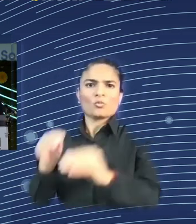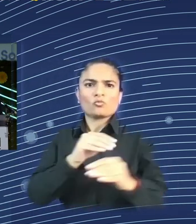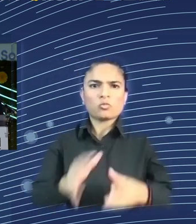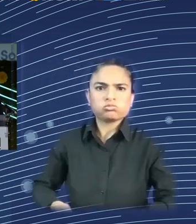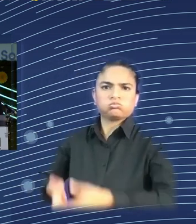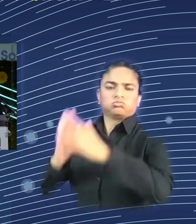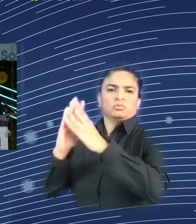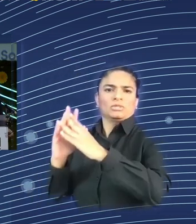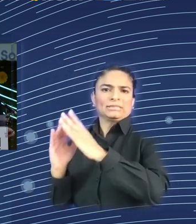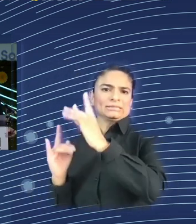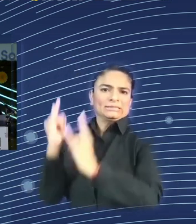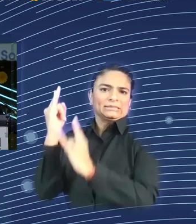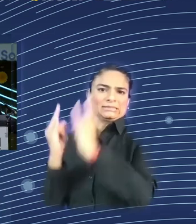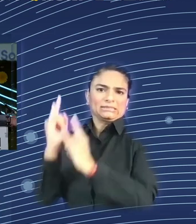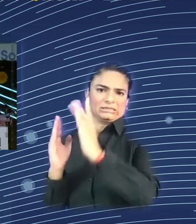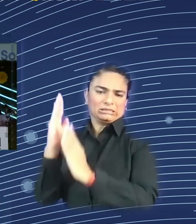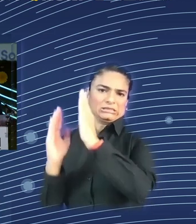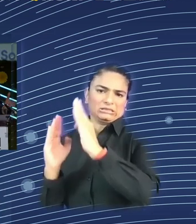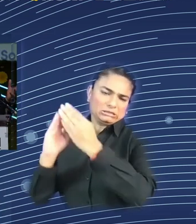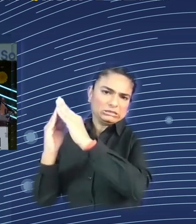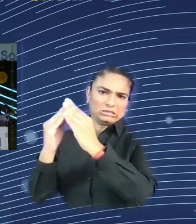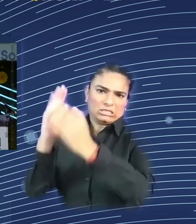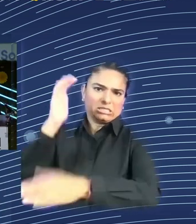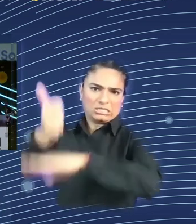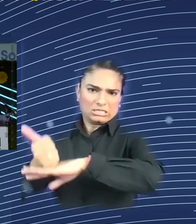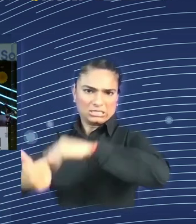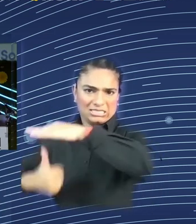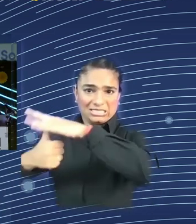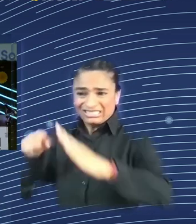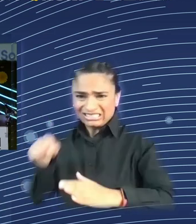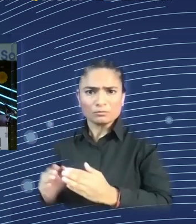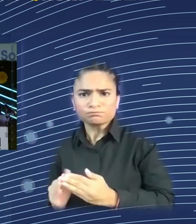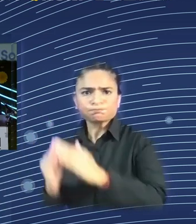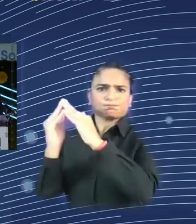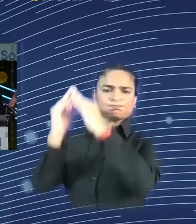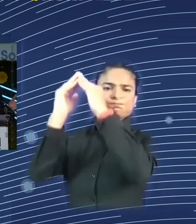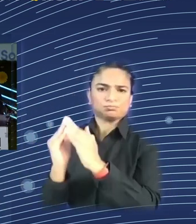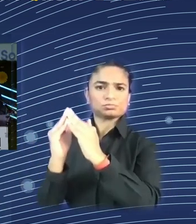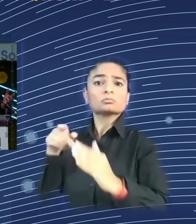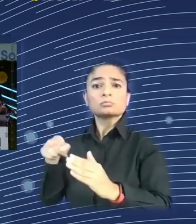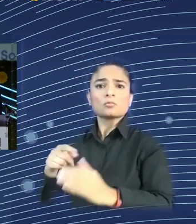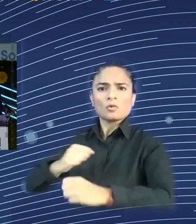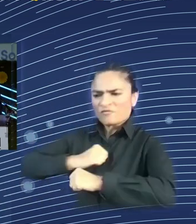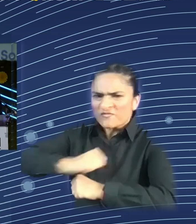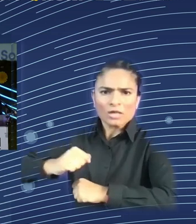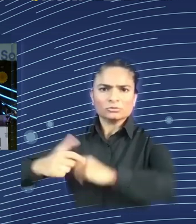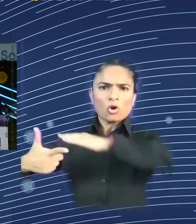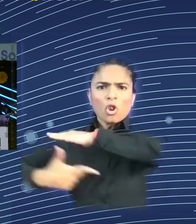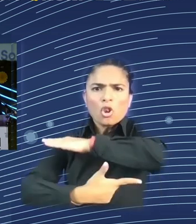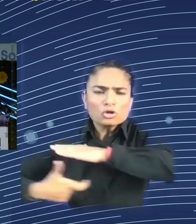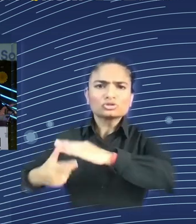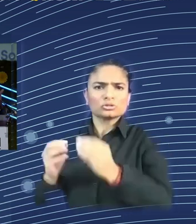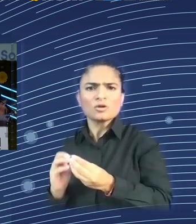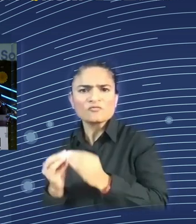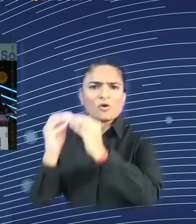not do these things. mean, AI is not going to change the way Brussels looks, or London, or Paris, or something. It's just going to change the things